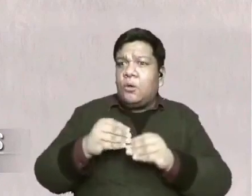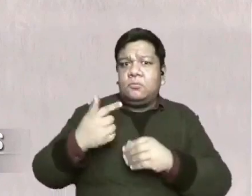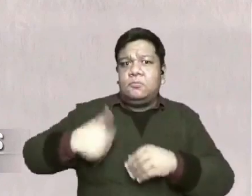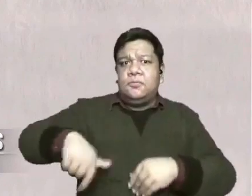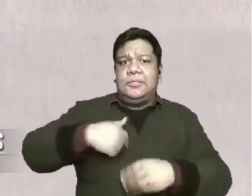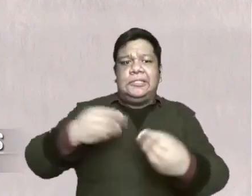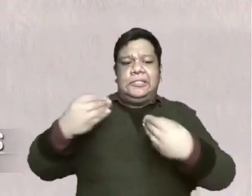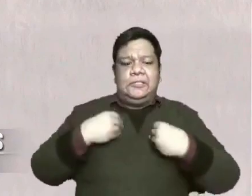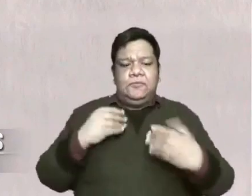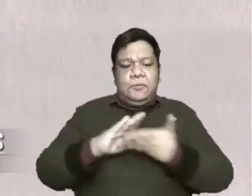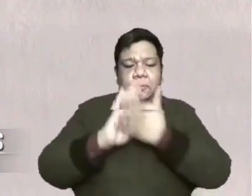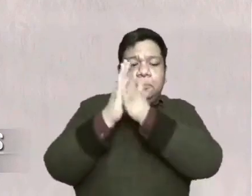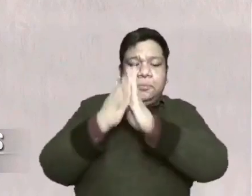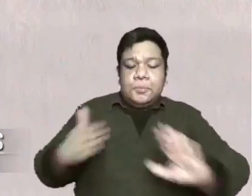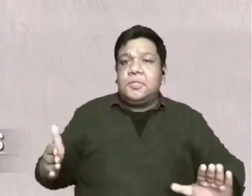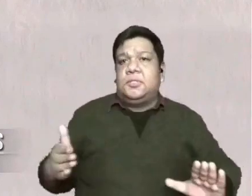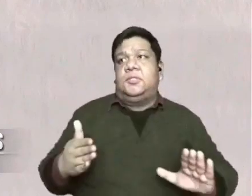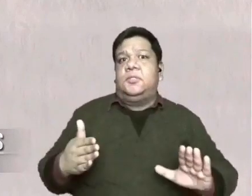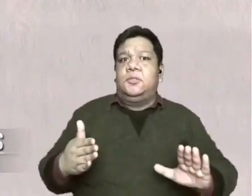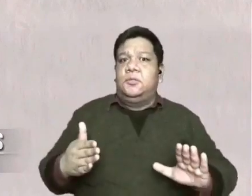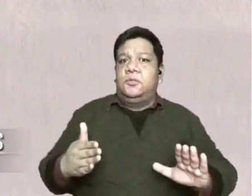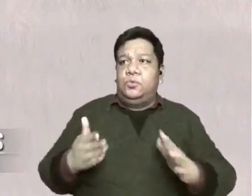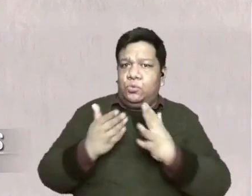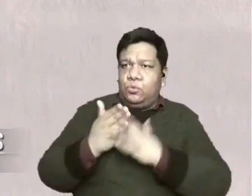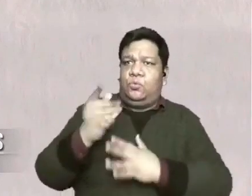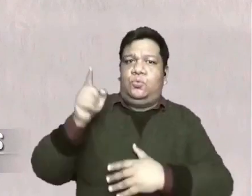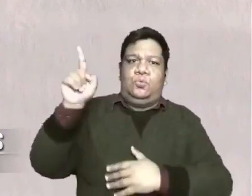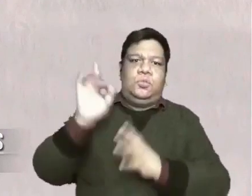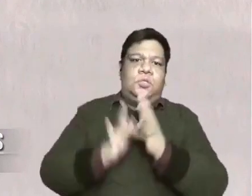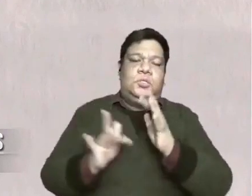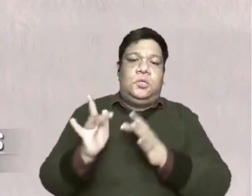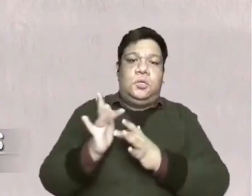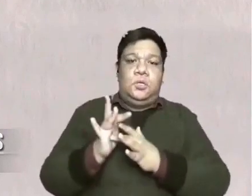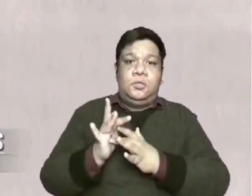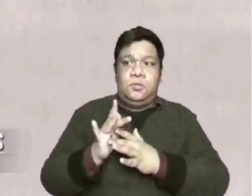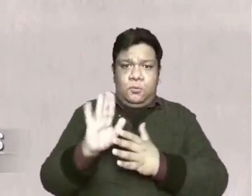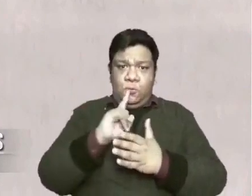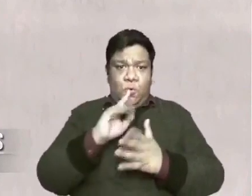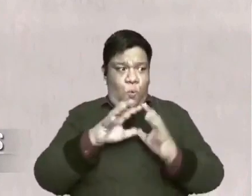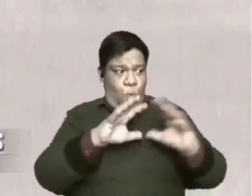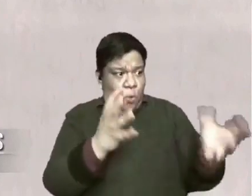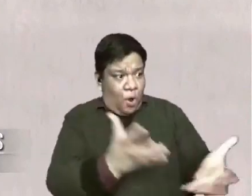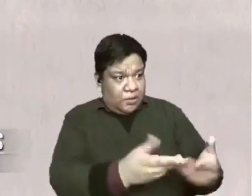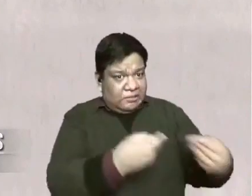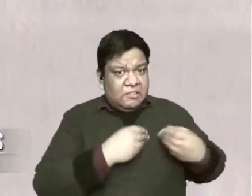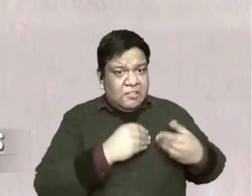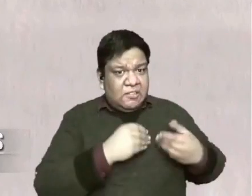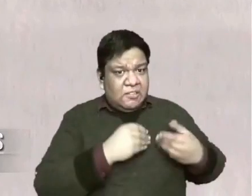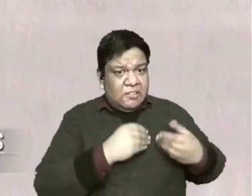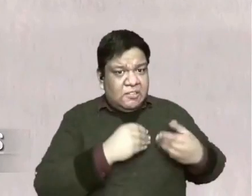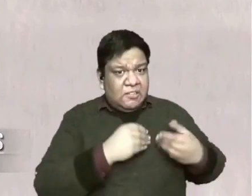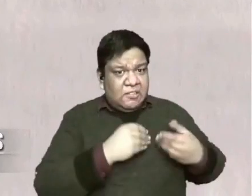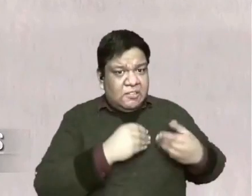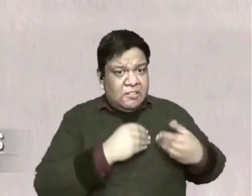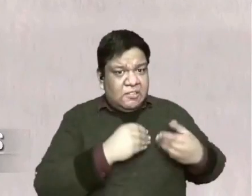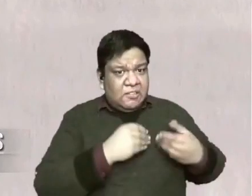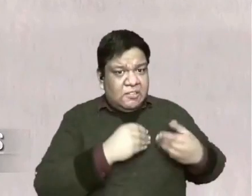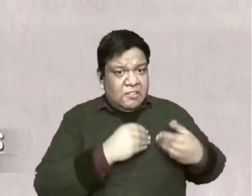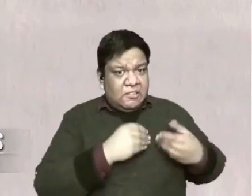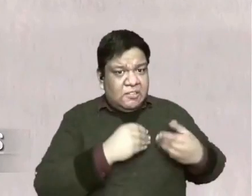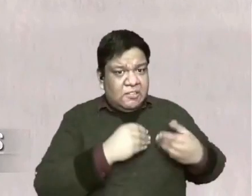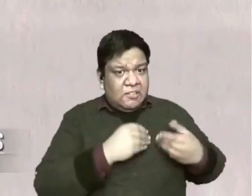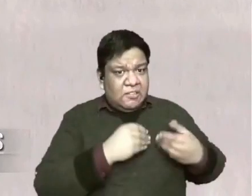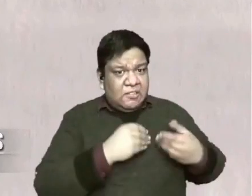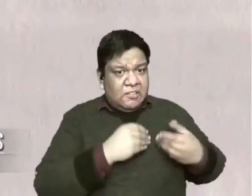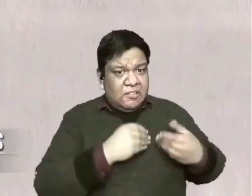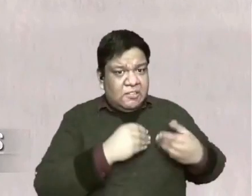give. By satisfying the demand of justice of God instead of wrath, man is now recipient